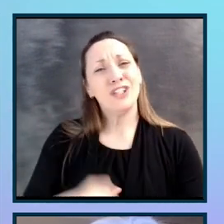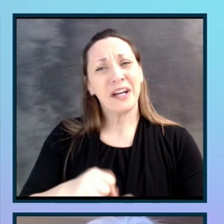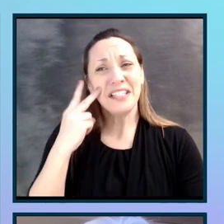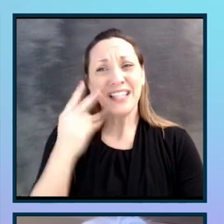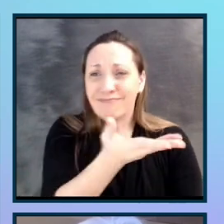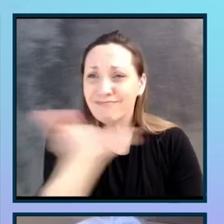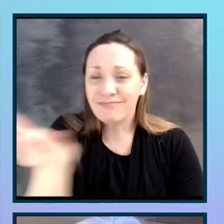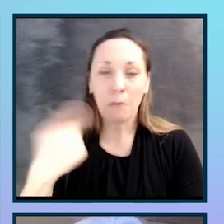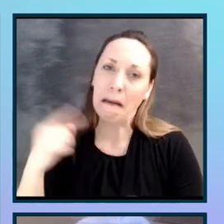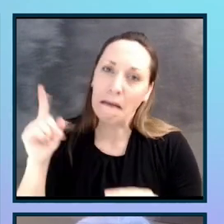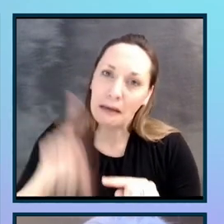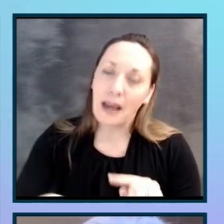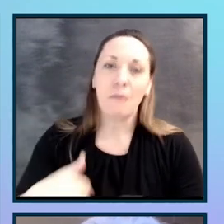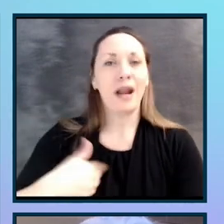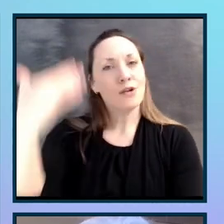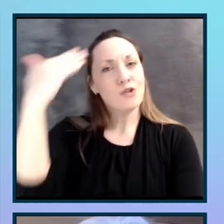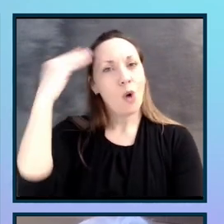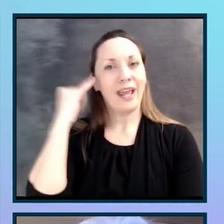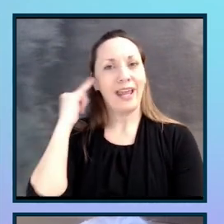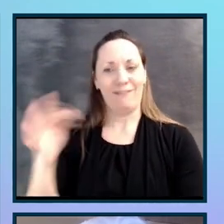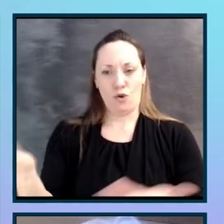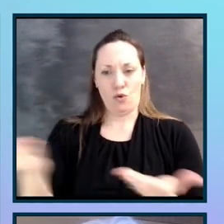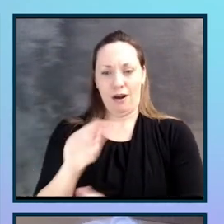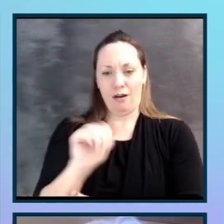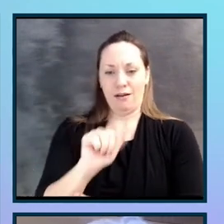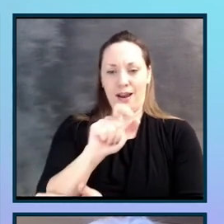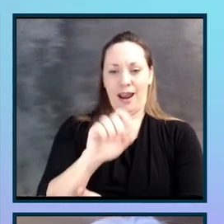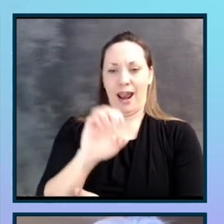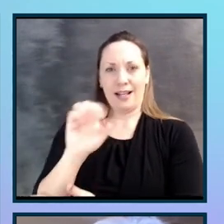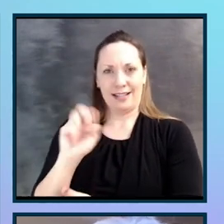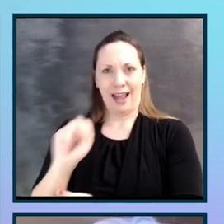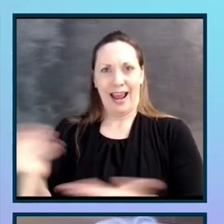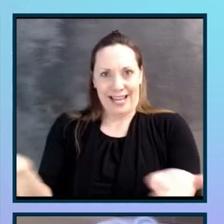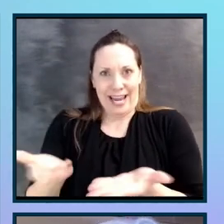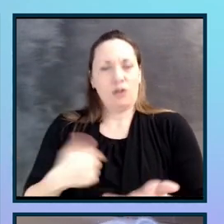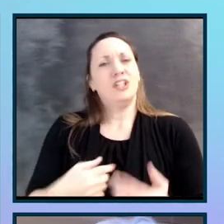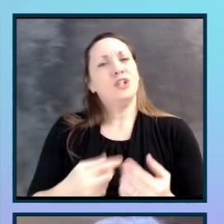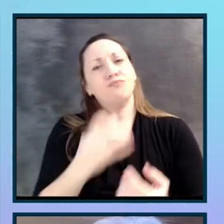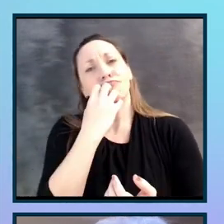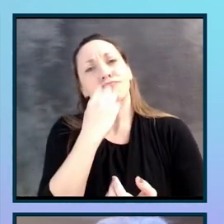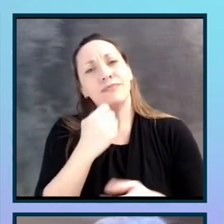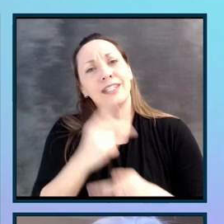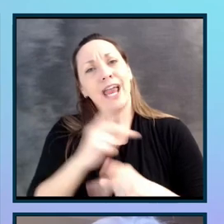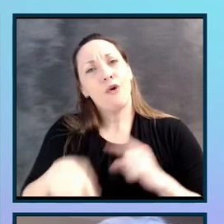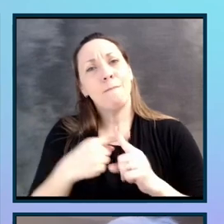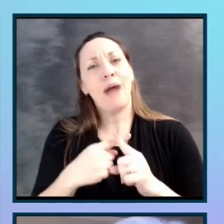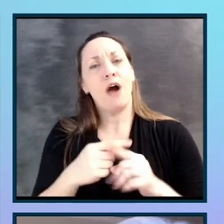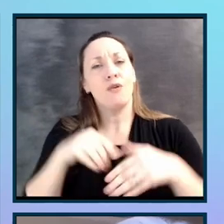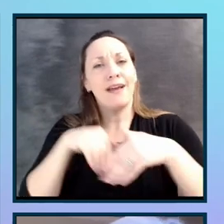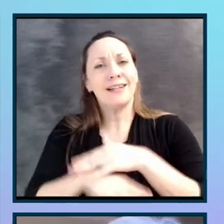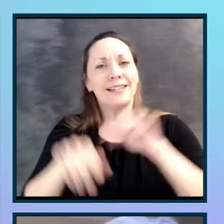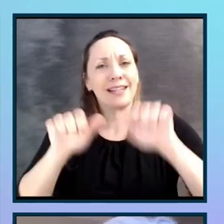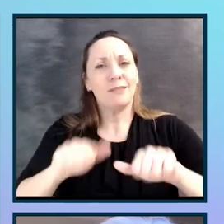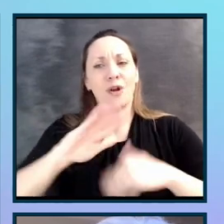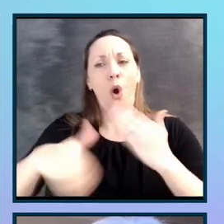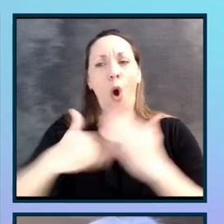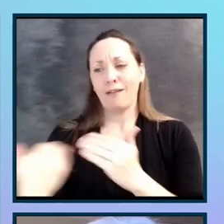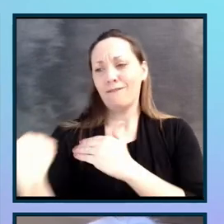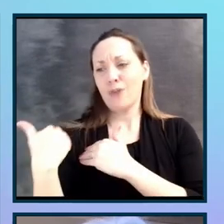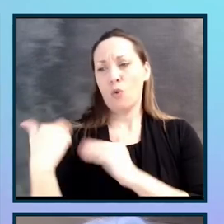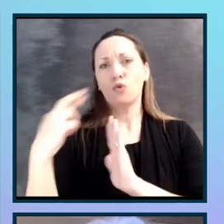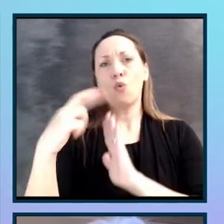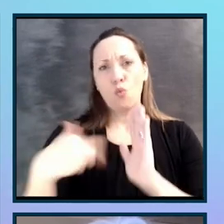but I know that if you're here at XCon, you care about accessibility, you're in a lot of different roles. And in all those roles, in some way,